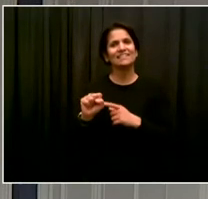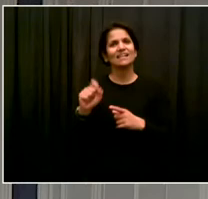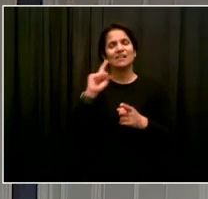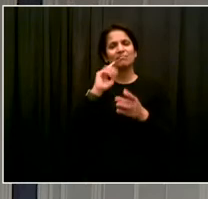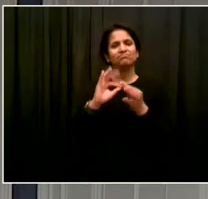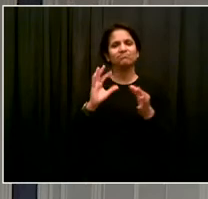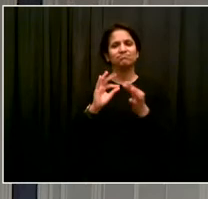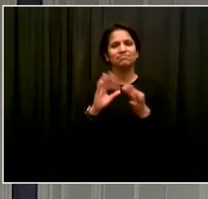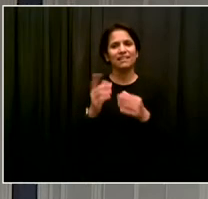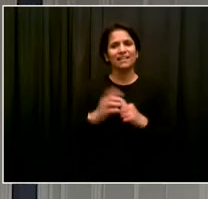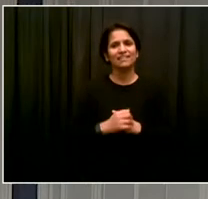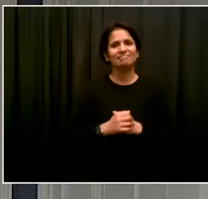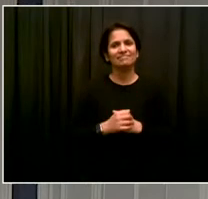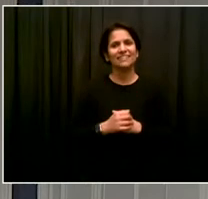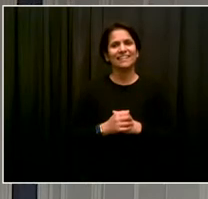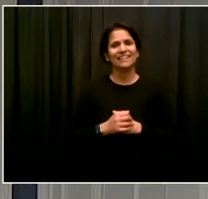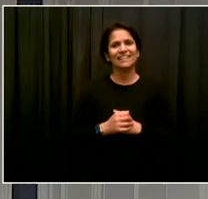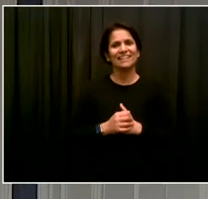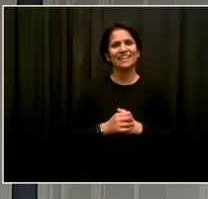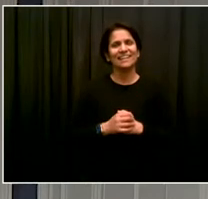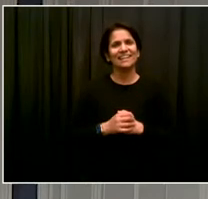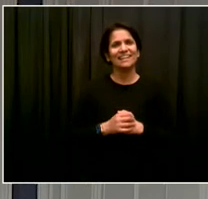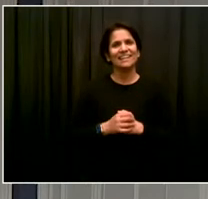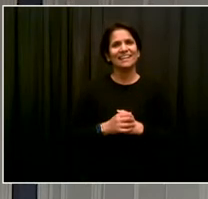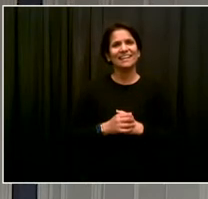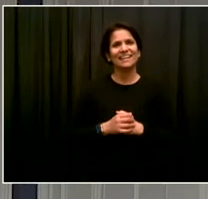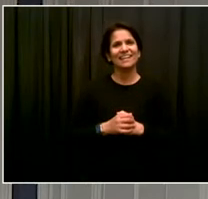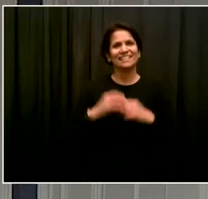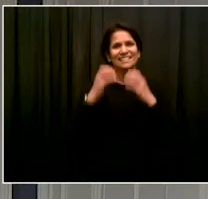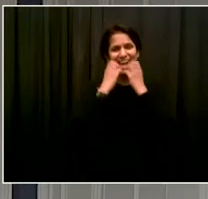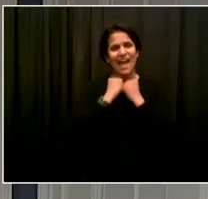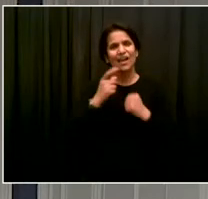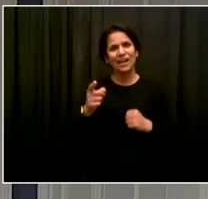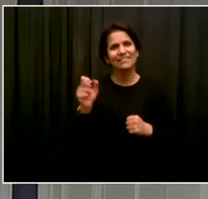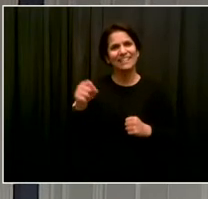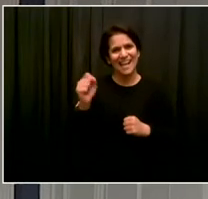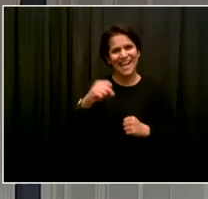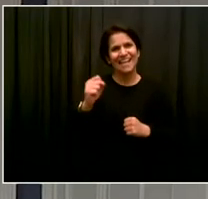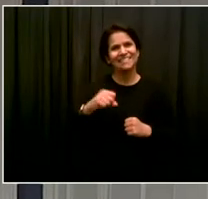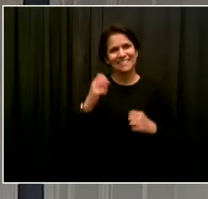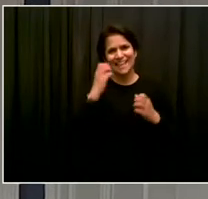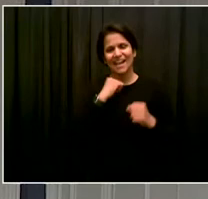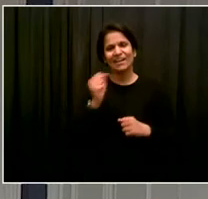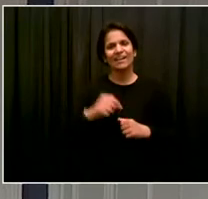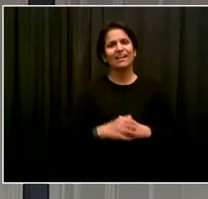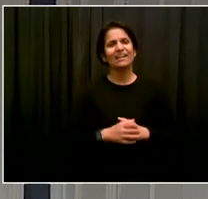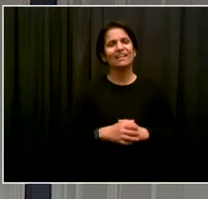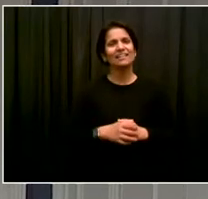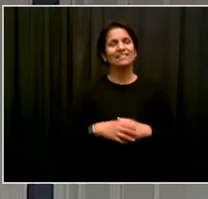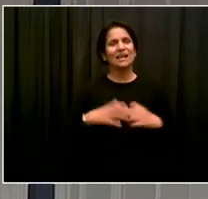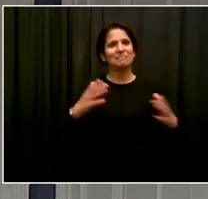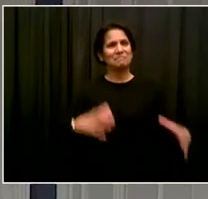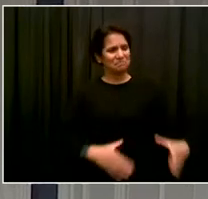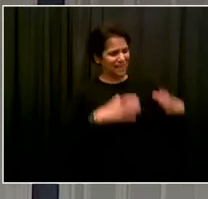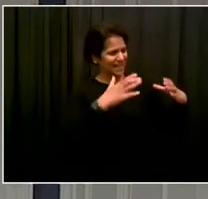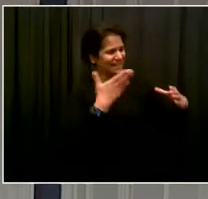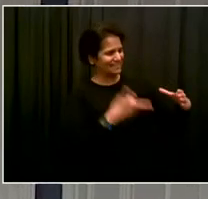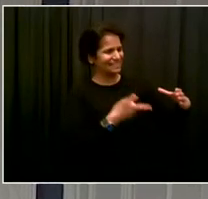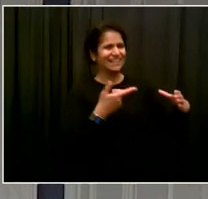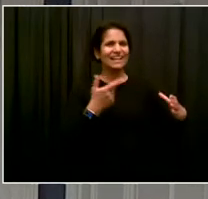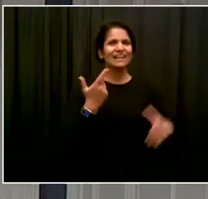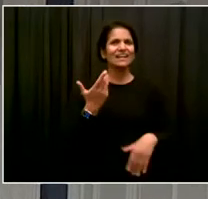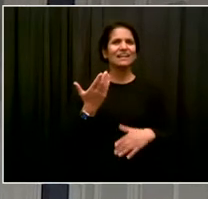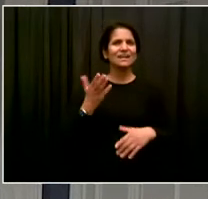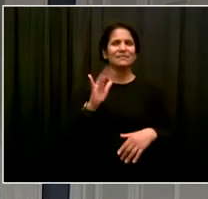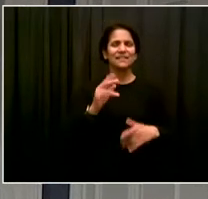I would not say. I know you care. I mean, the bin, what was that? Okay. So I just want to say, you know, I'm